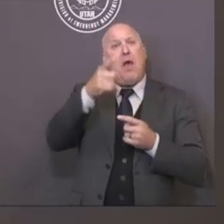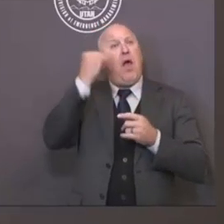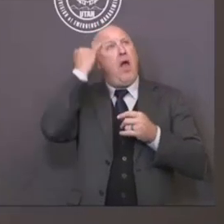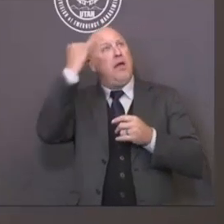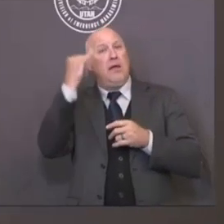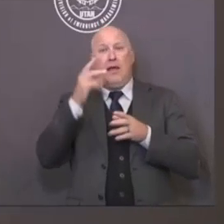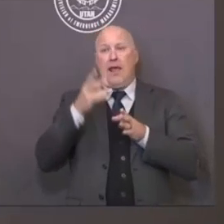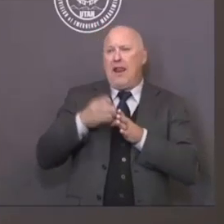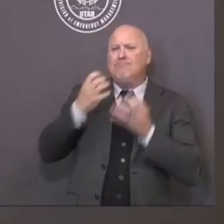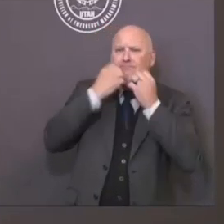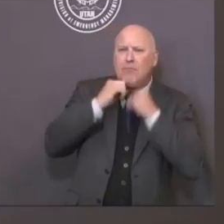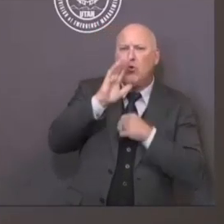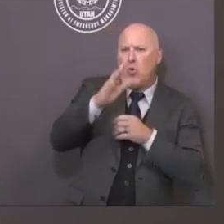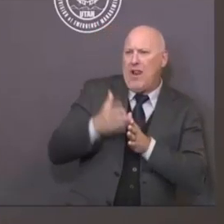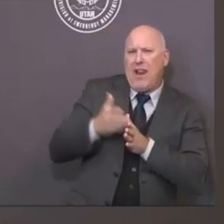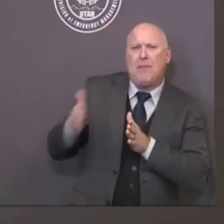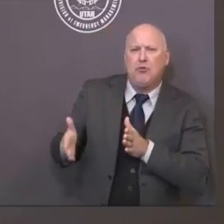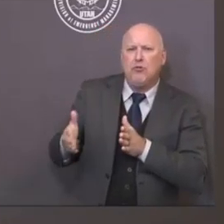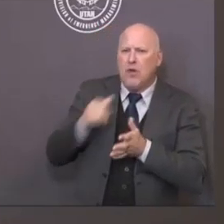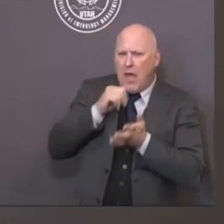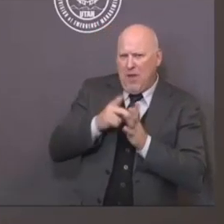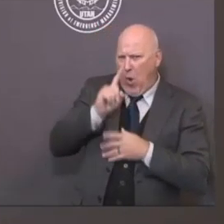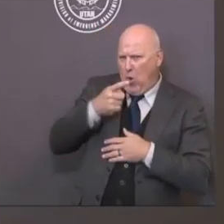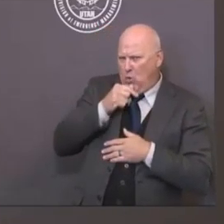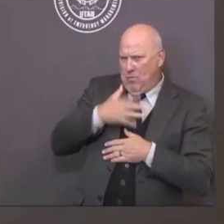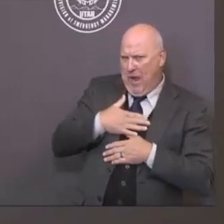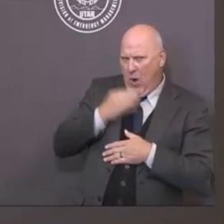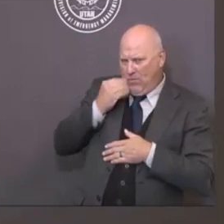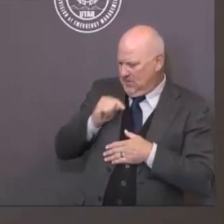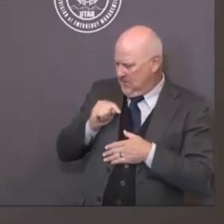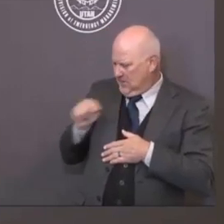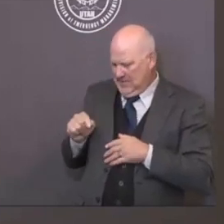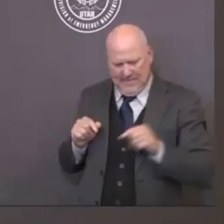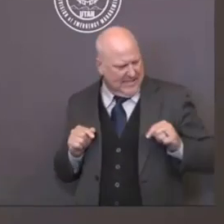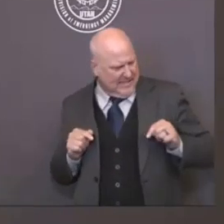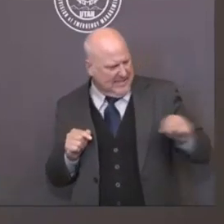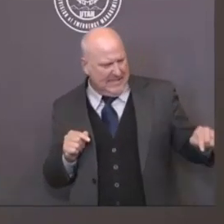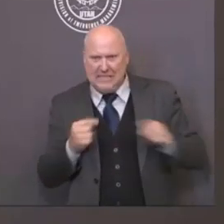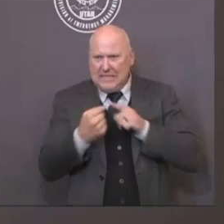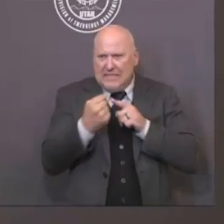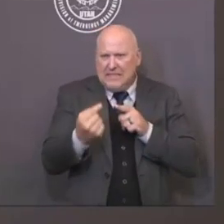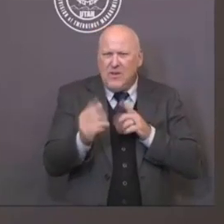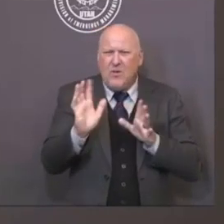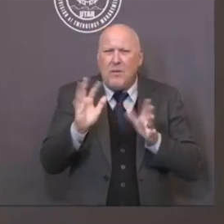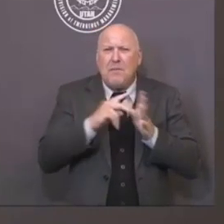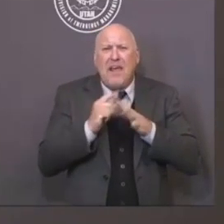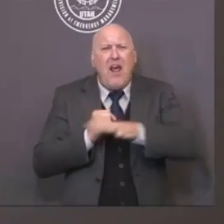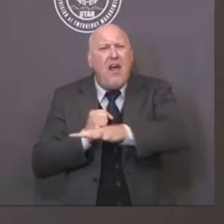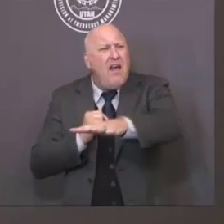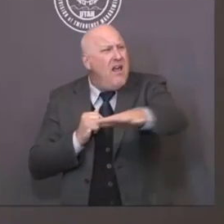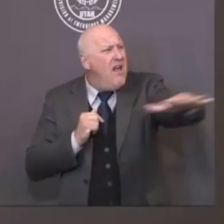America and they show up by their actions. I think as a state